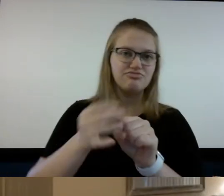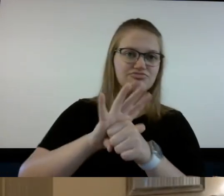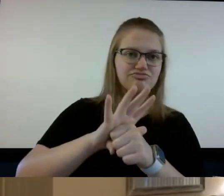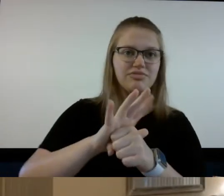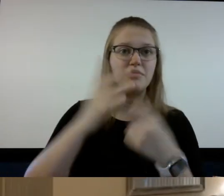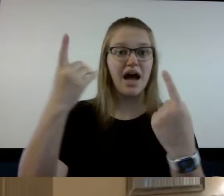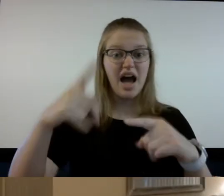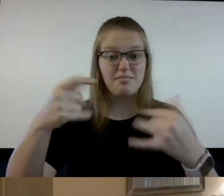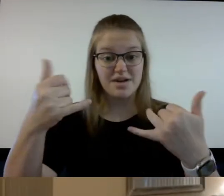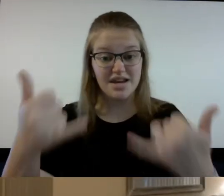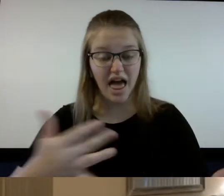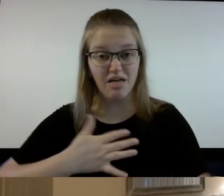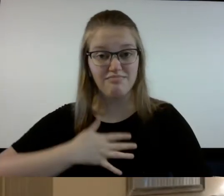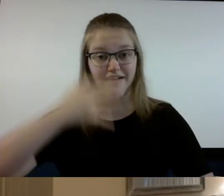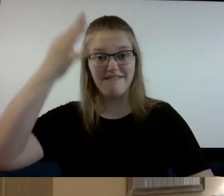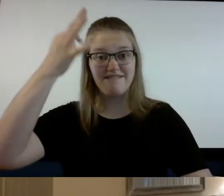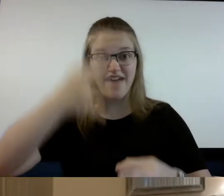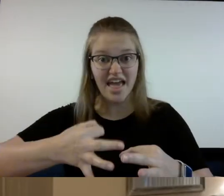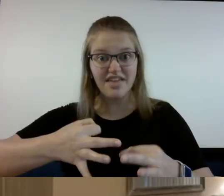higher than it's ever been